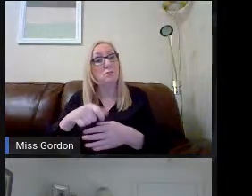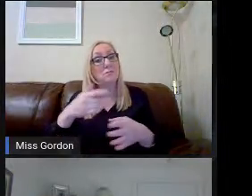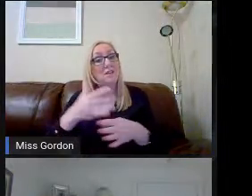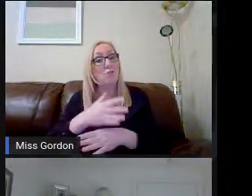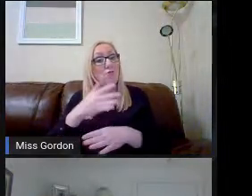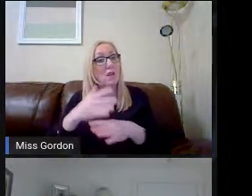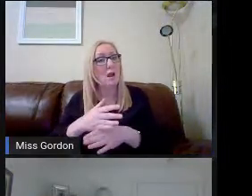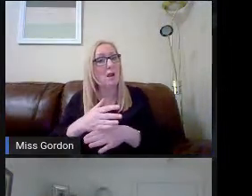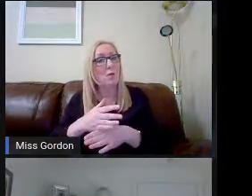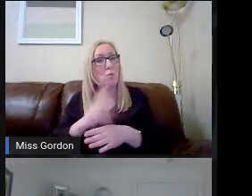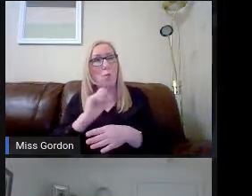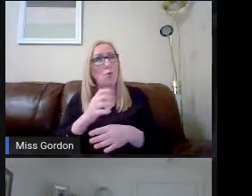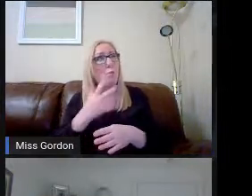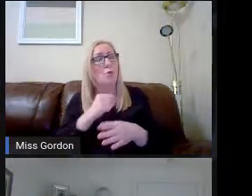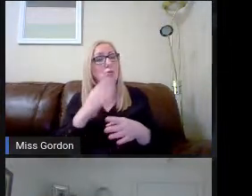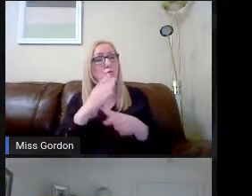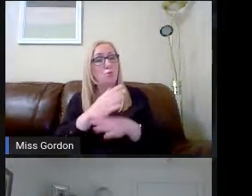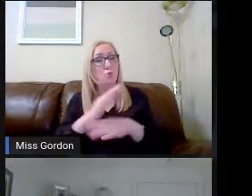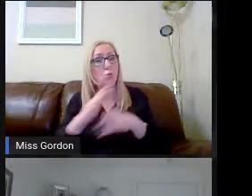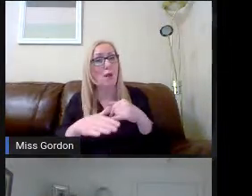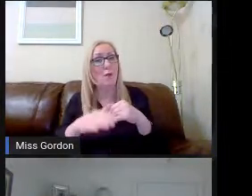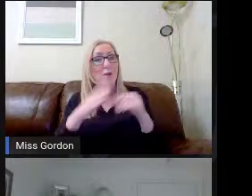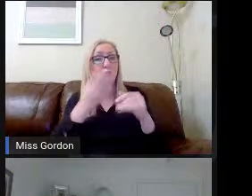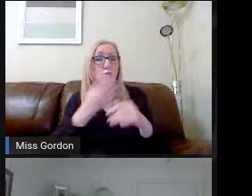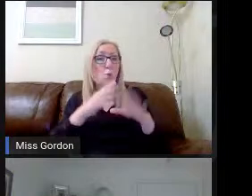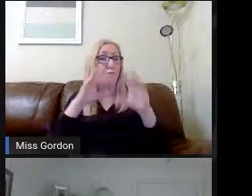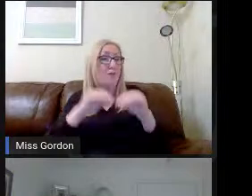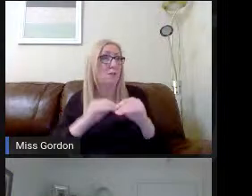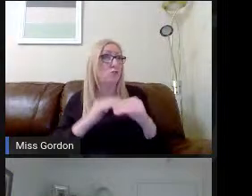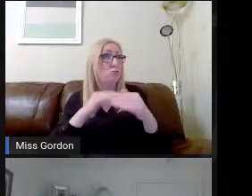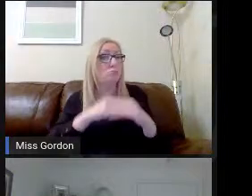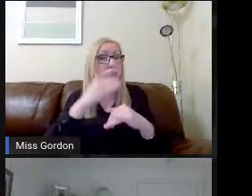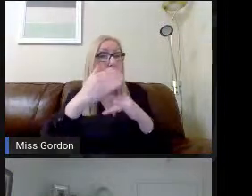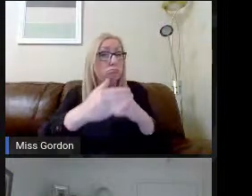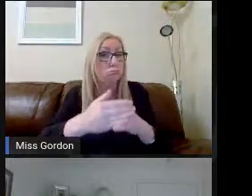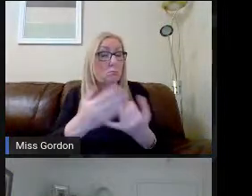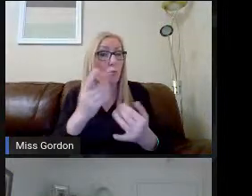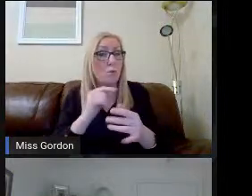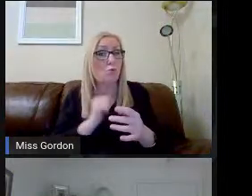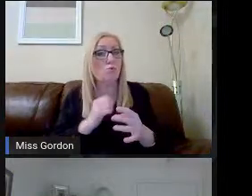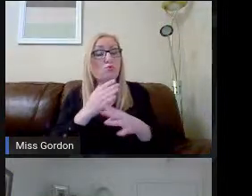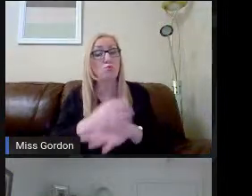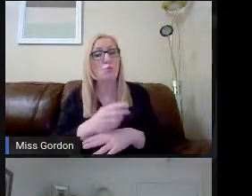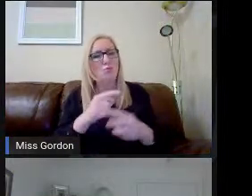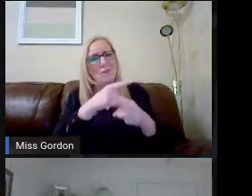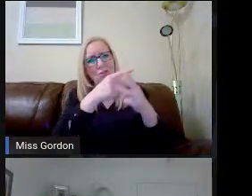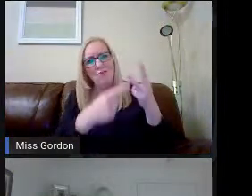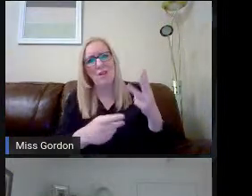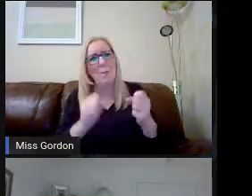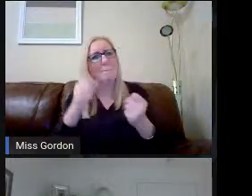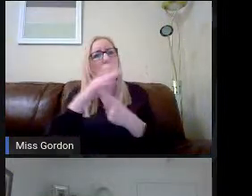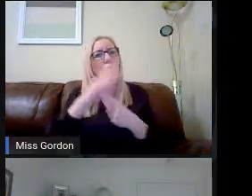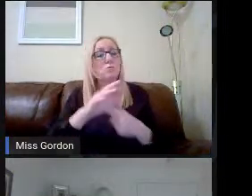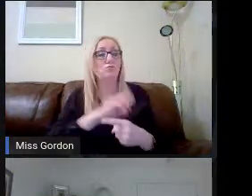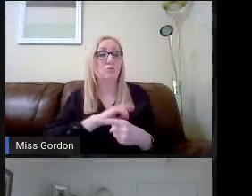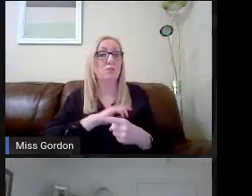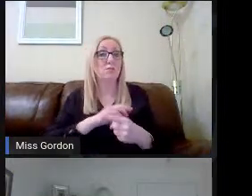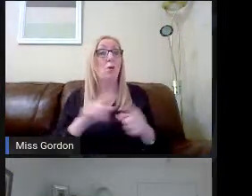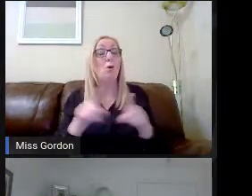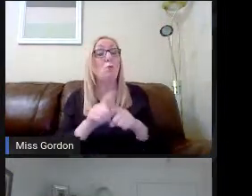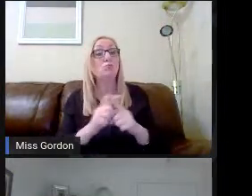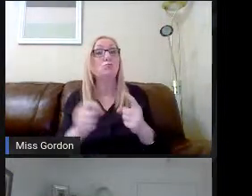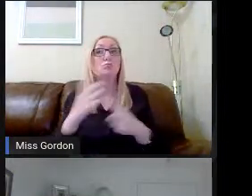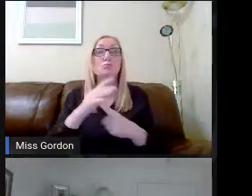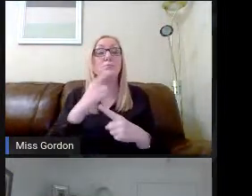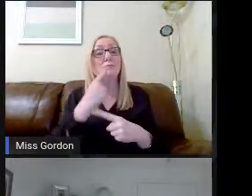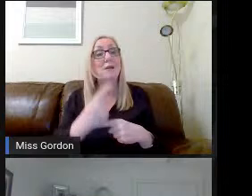a particular subject. And those are three very, very important reasons. It's also important to say that young people should